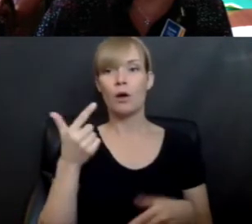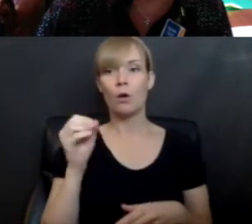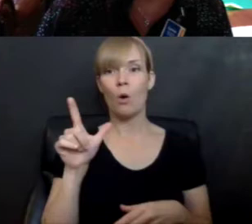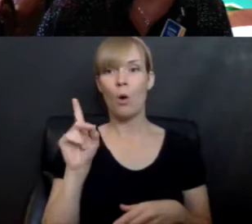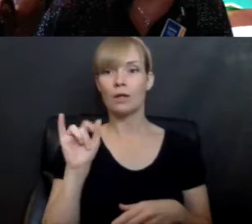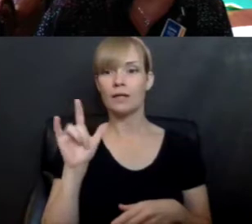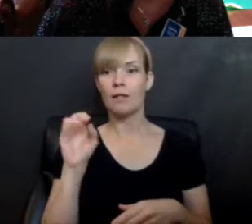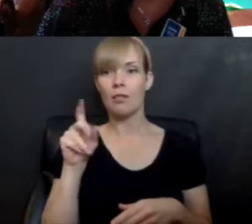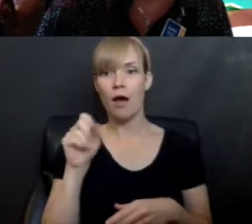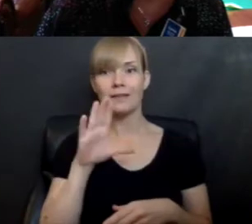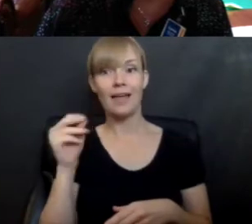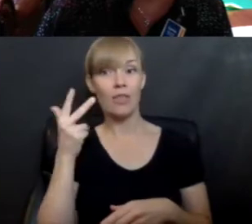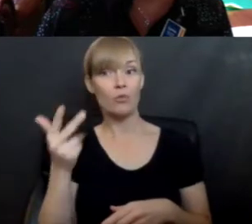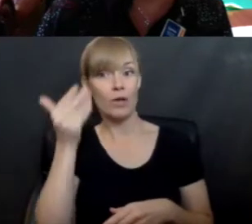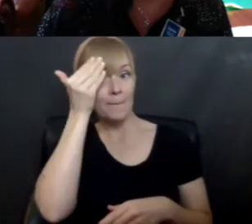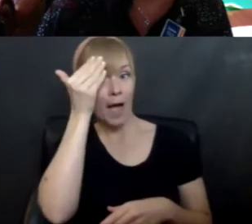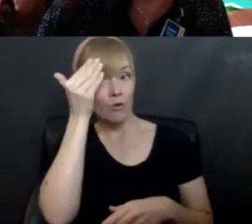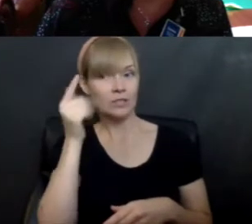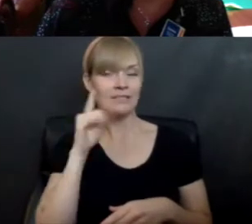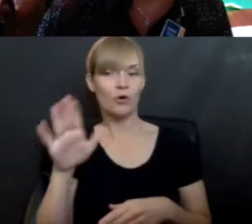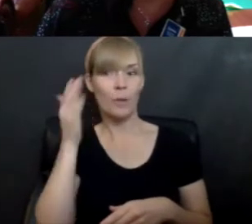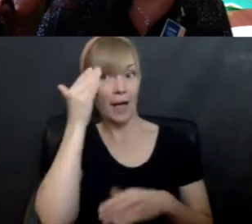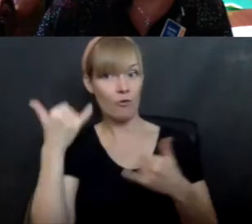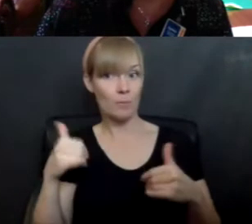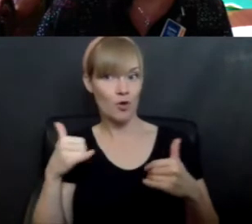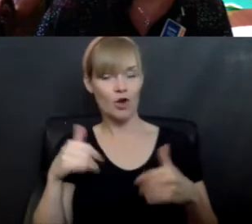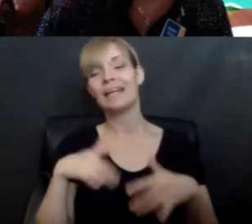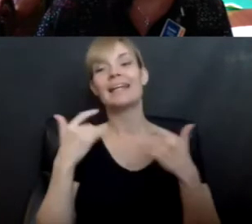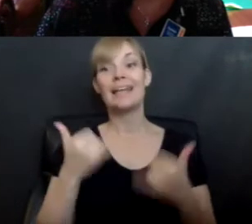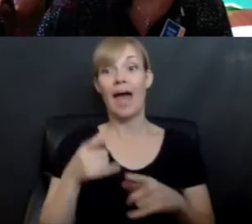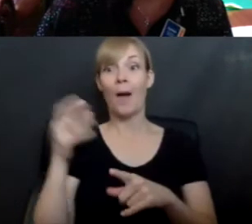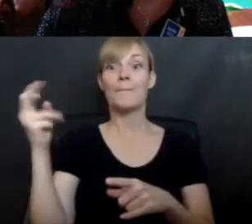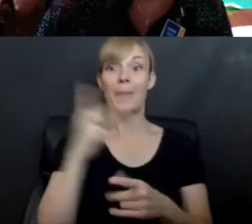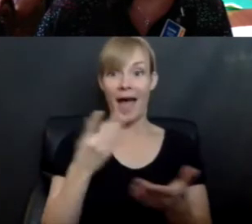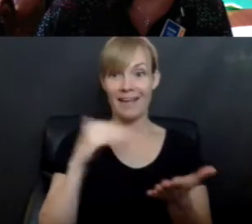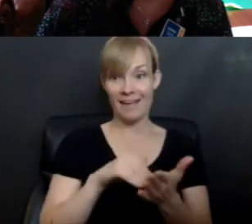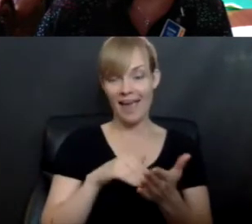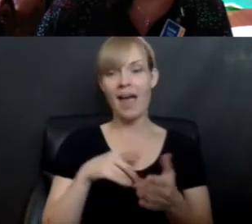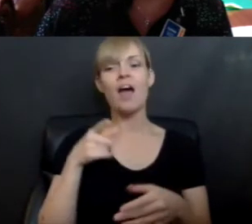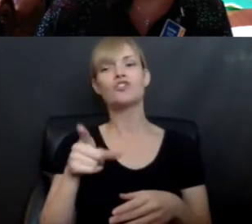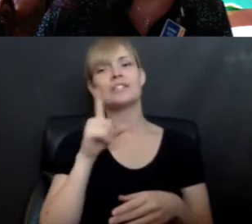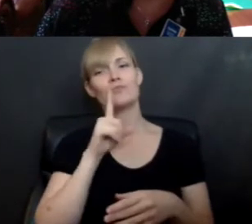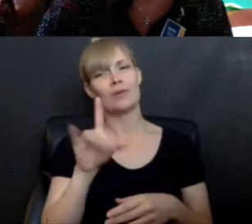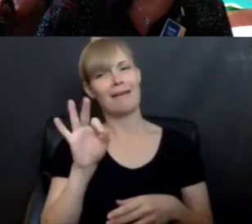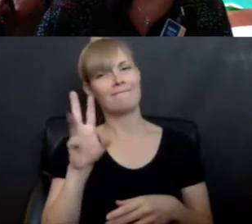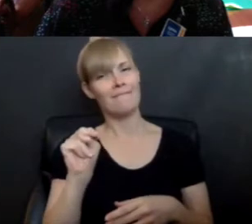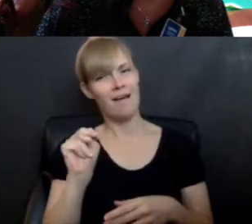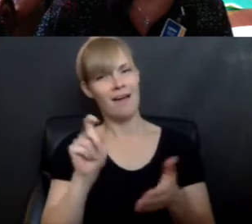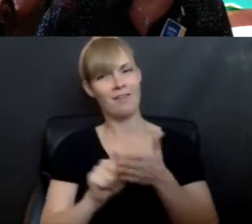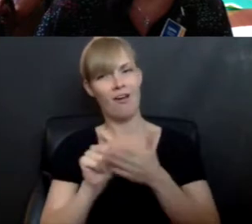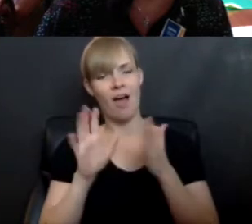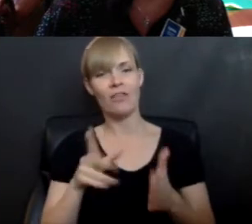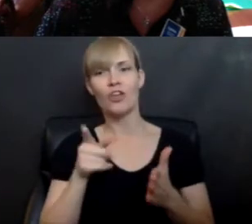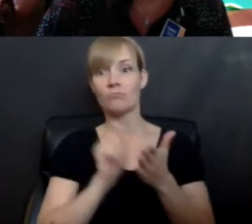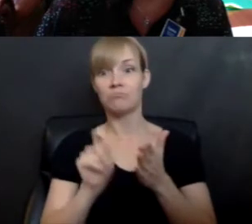pirate party. It's beyond terrific to have her back. And she's not only super fun as an author of over a dozen